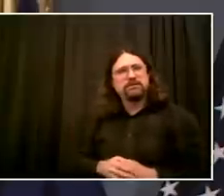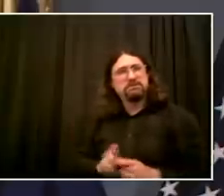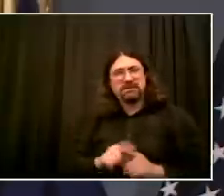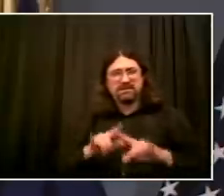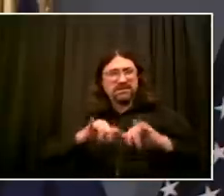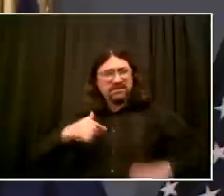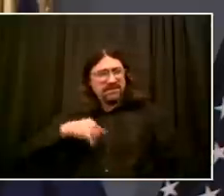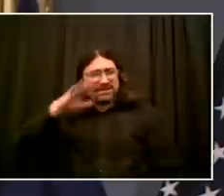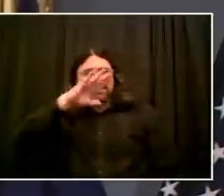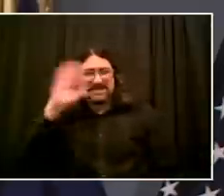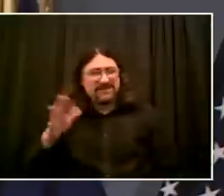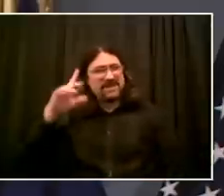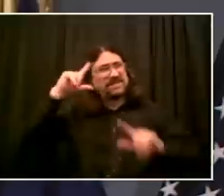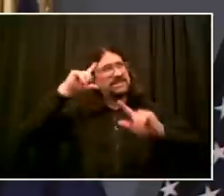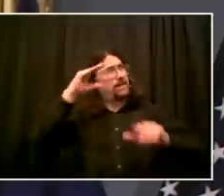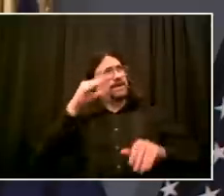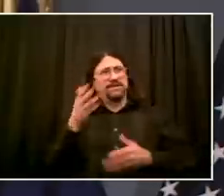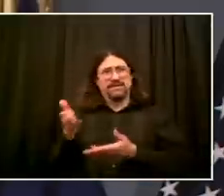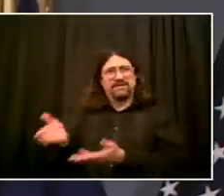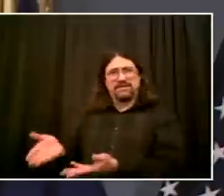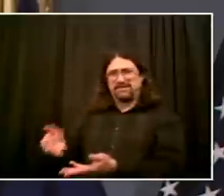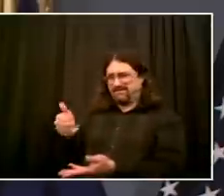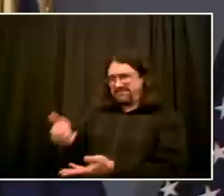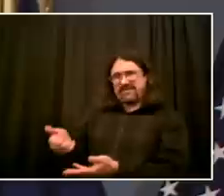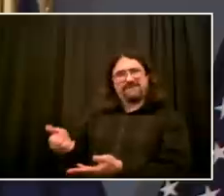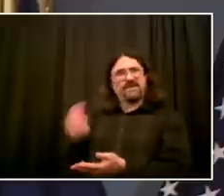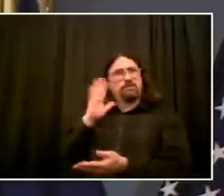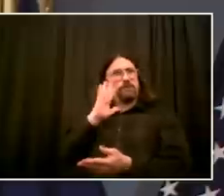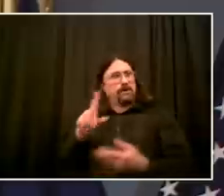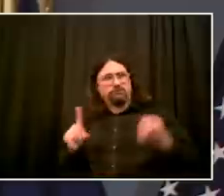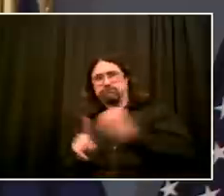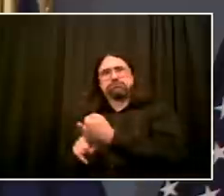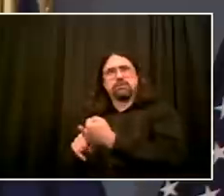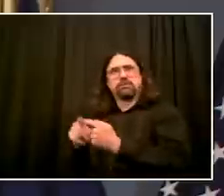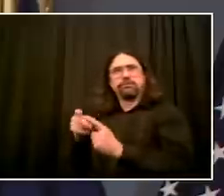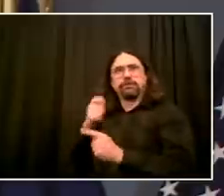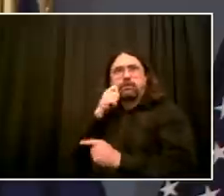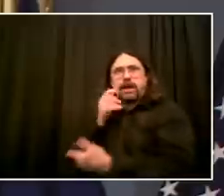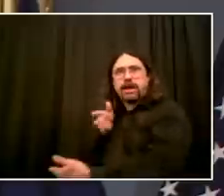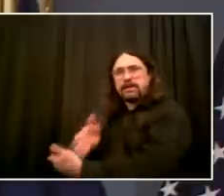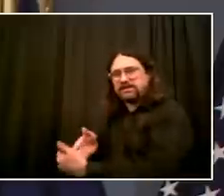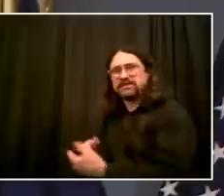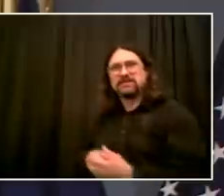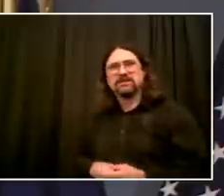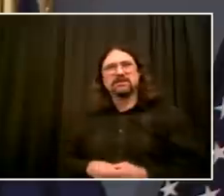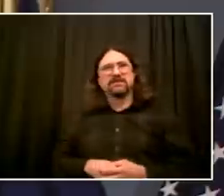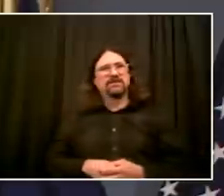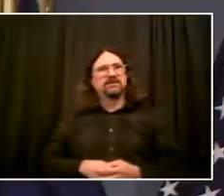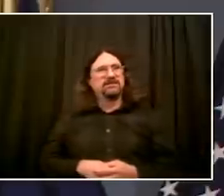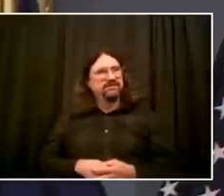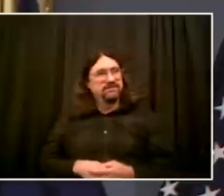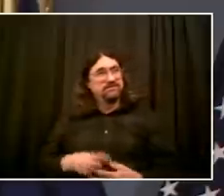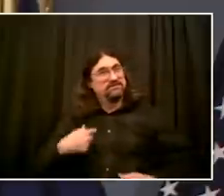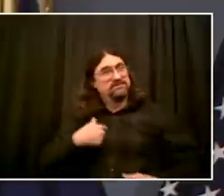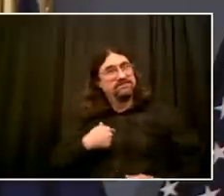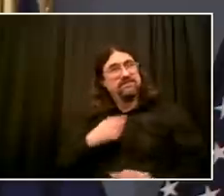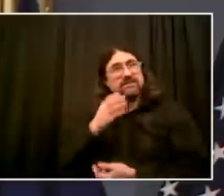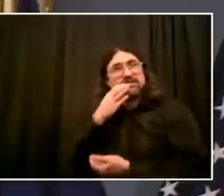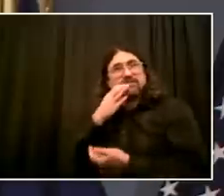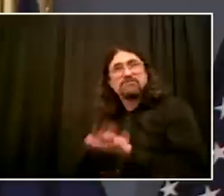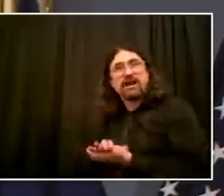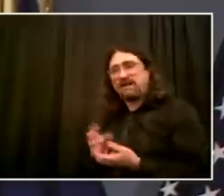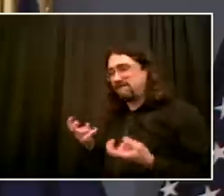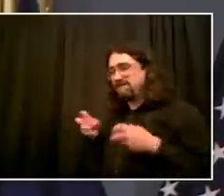There is no contradiction. It's human complexity. So that's just my reality, and I hope it allows me some